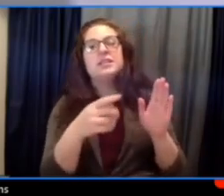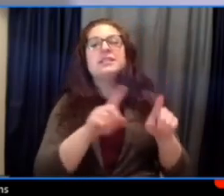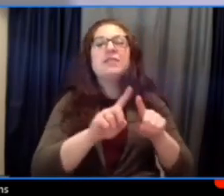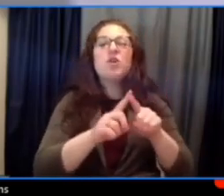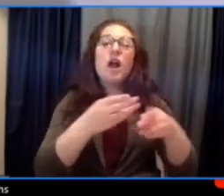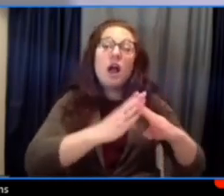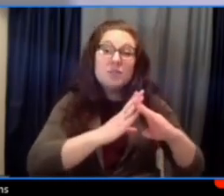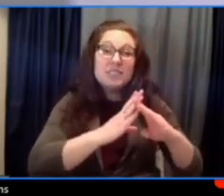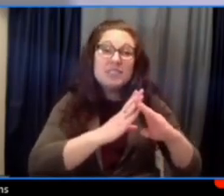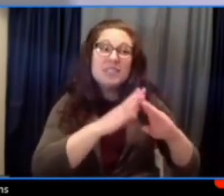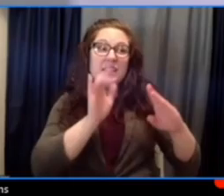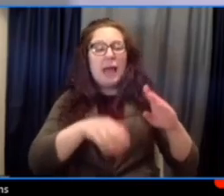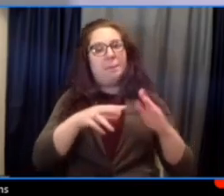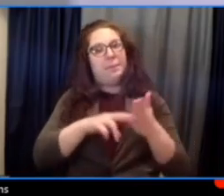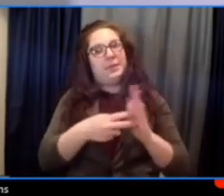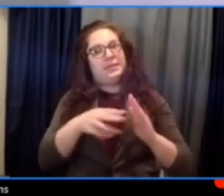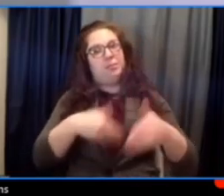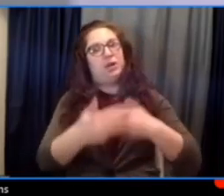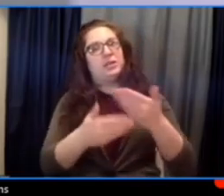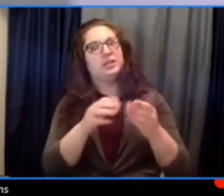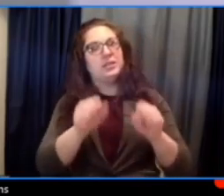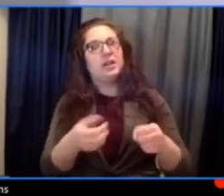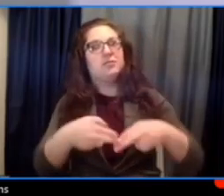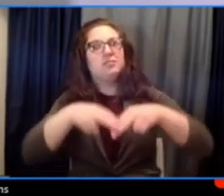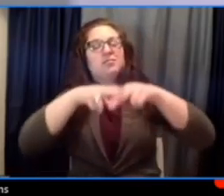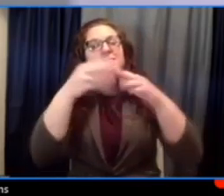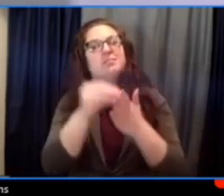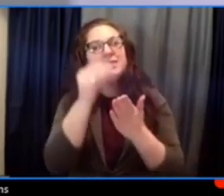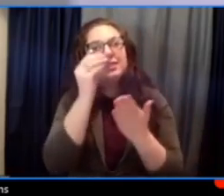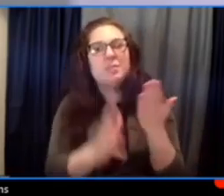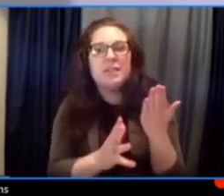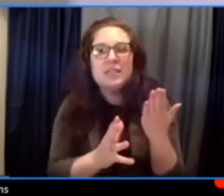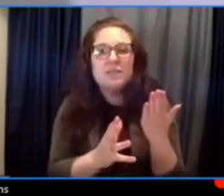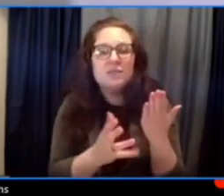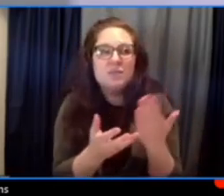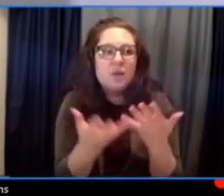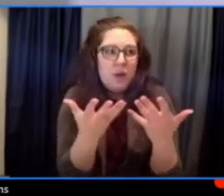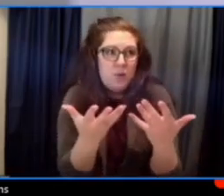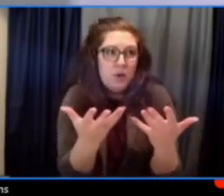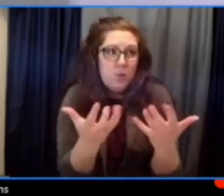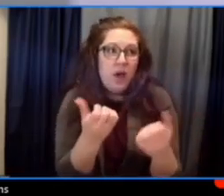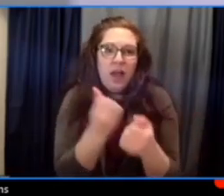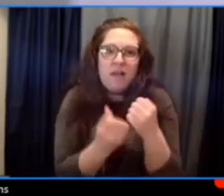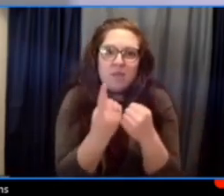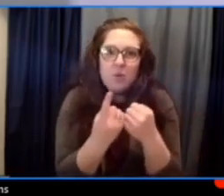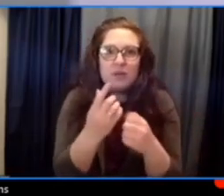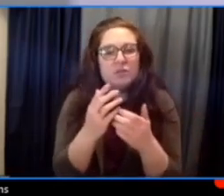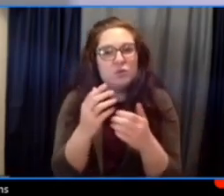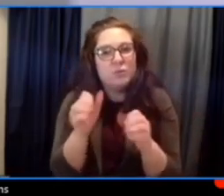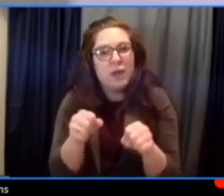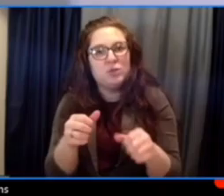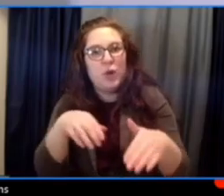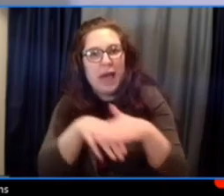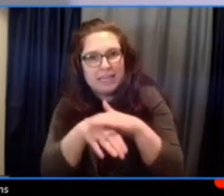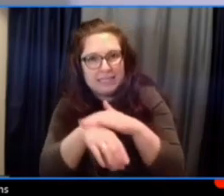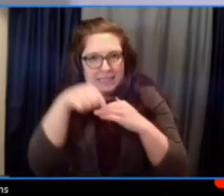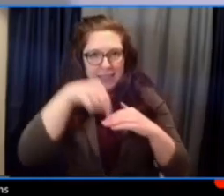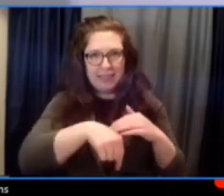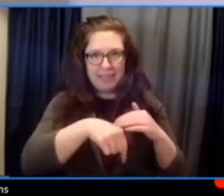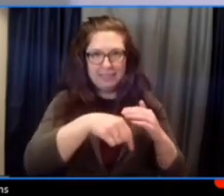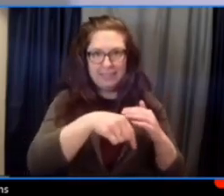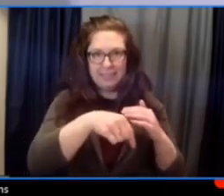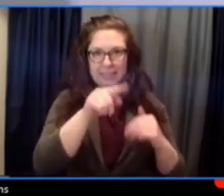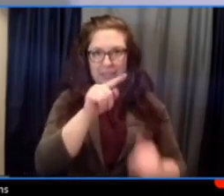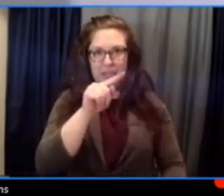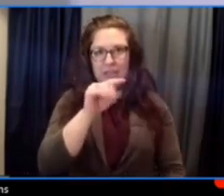more complicated, and really only accessible to a few. So we have to start there, too, is we have to make sure that this tool is